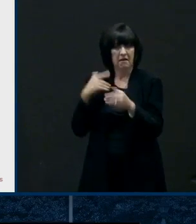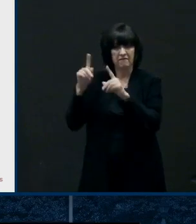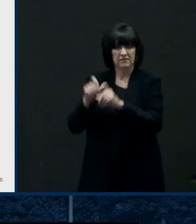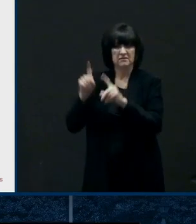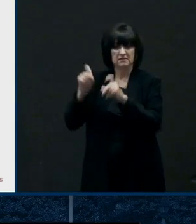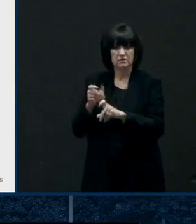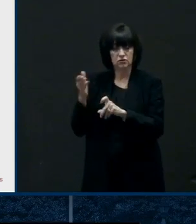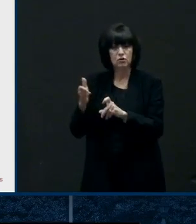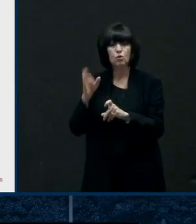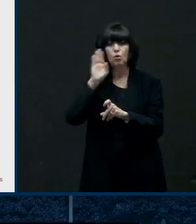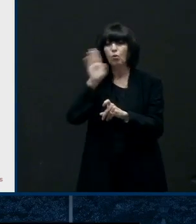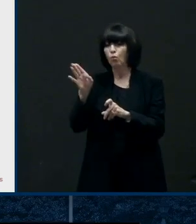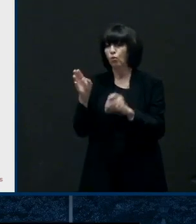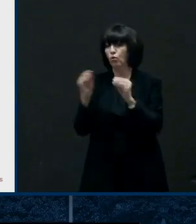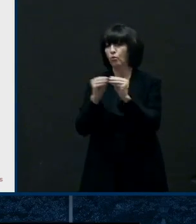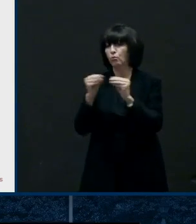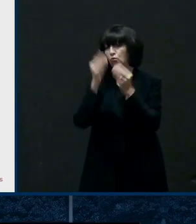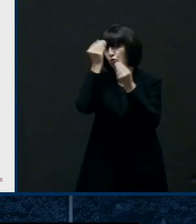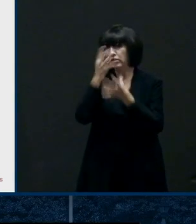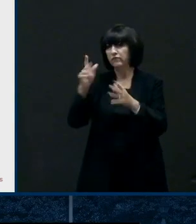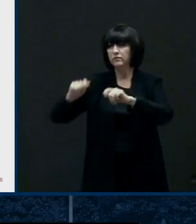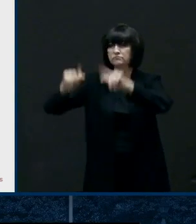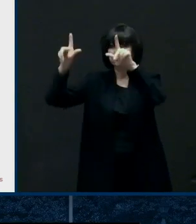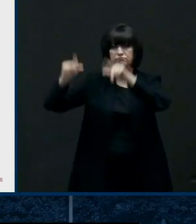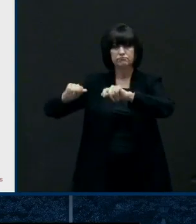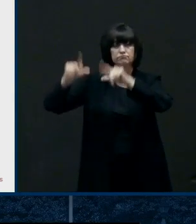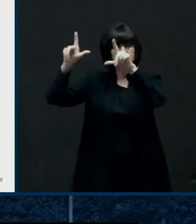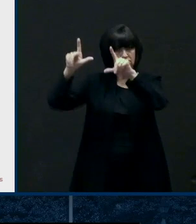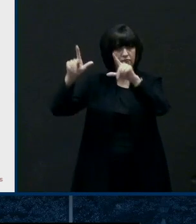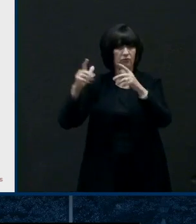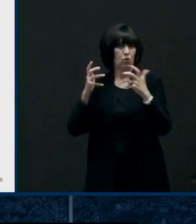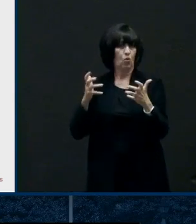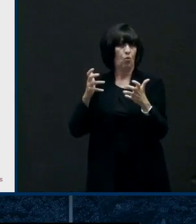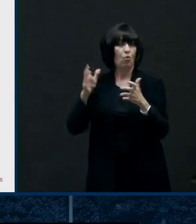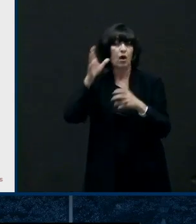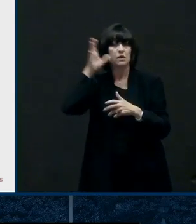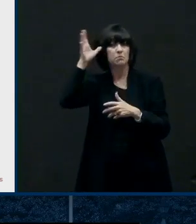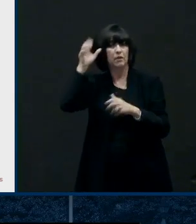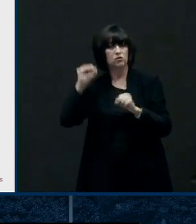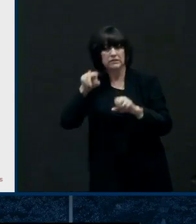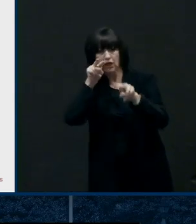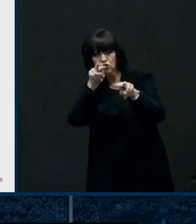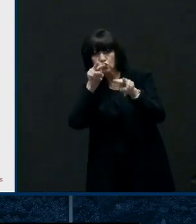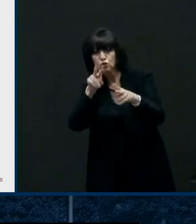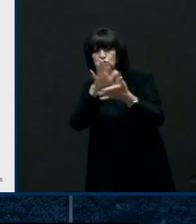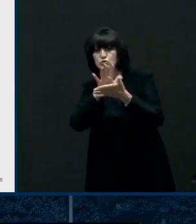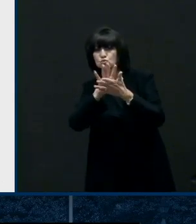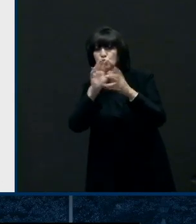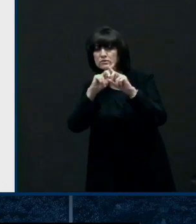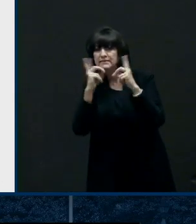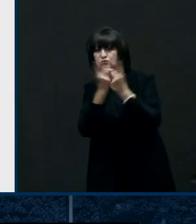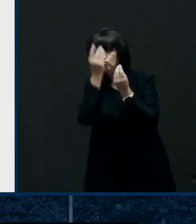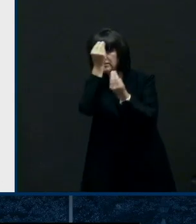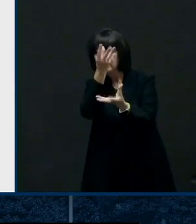you and also uh communicate through the school districts so parents see it as they get their kids ready to go back to school governor